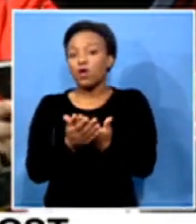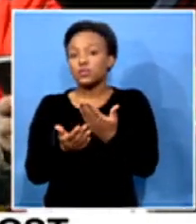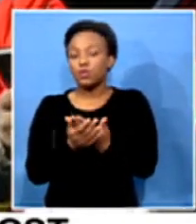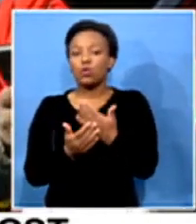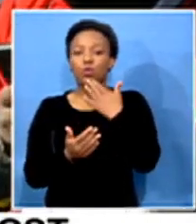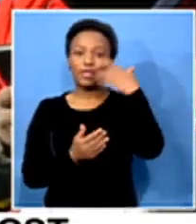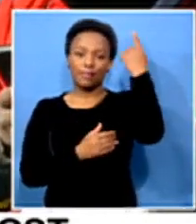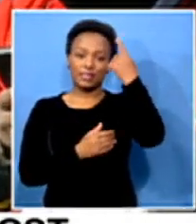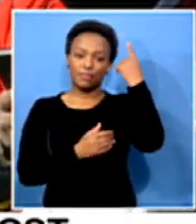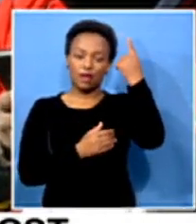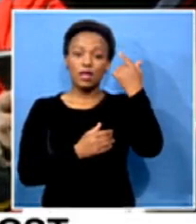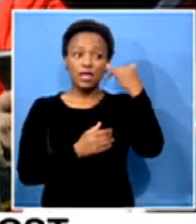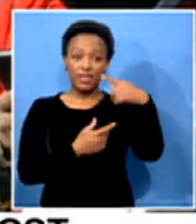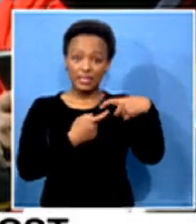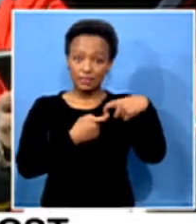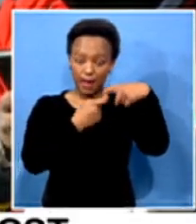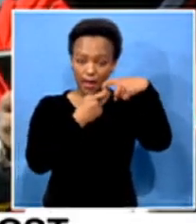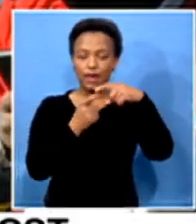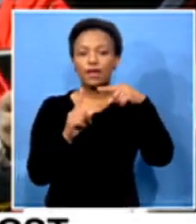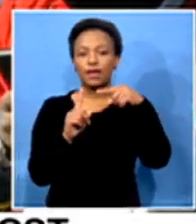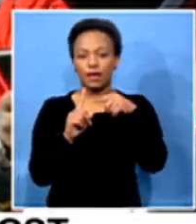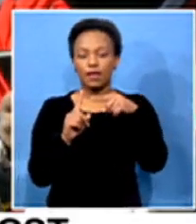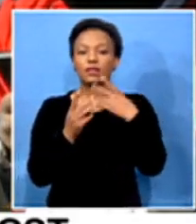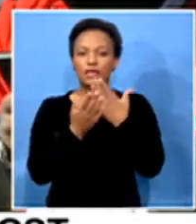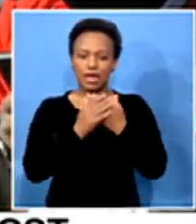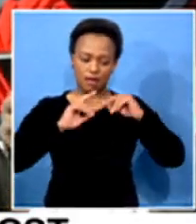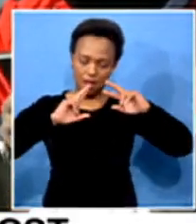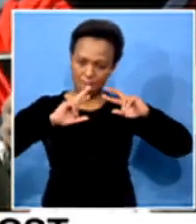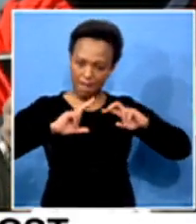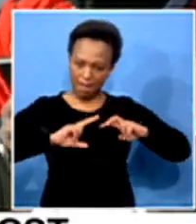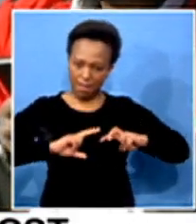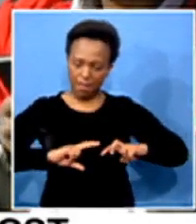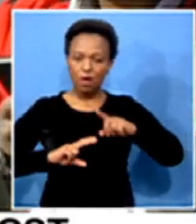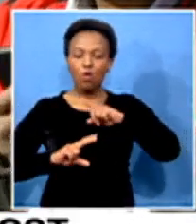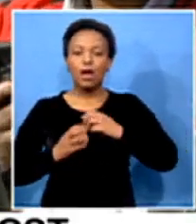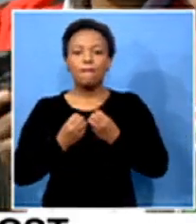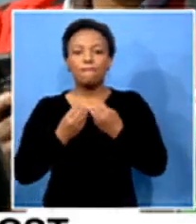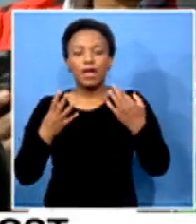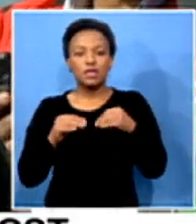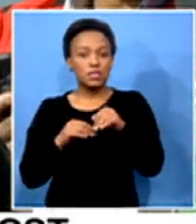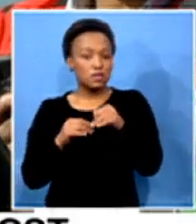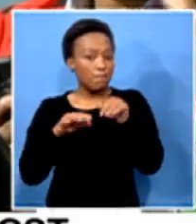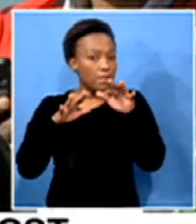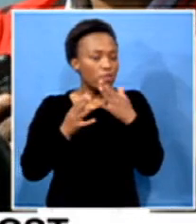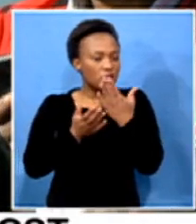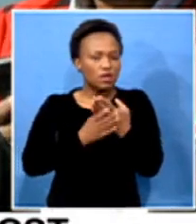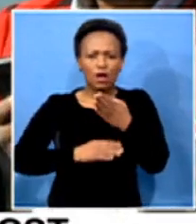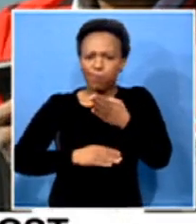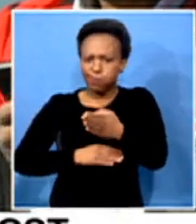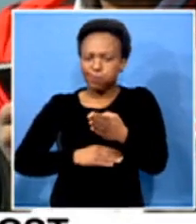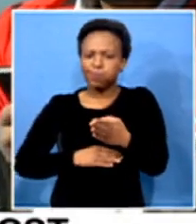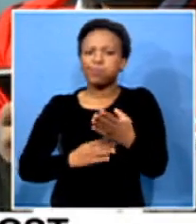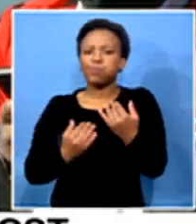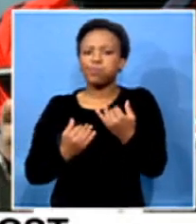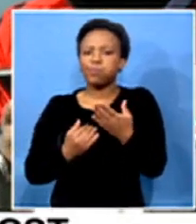the principal might be suspended, there can be an investigation. There's a number of people who can avail themselves to